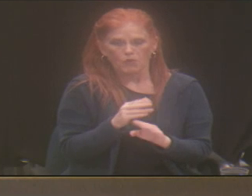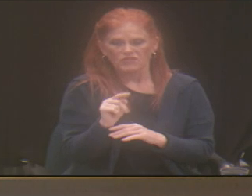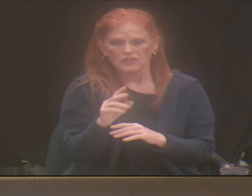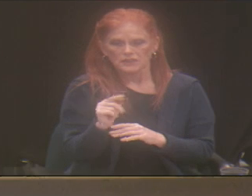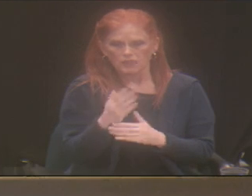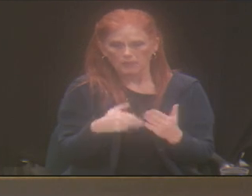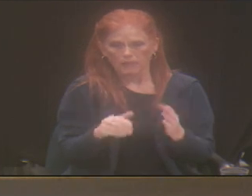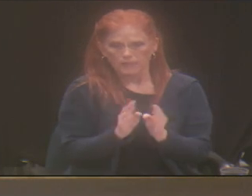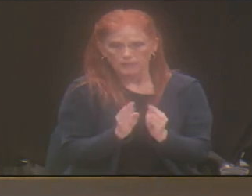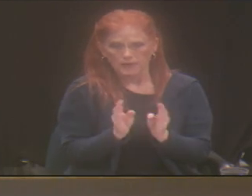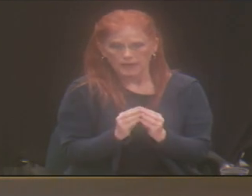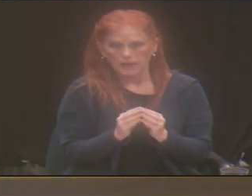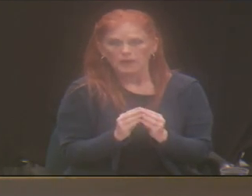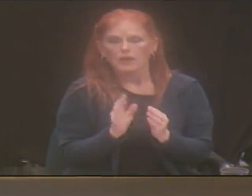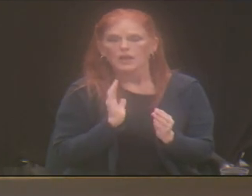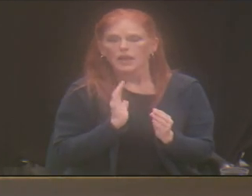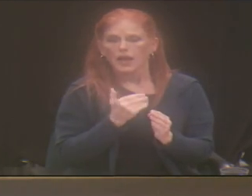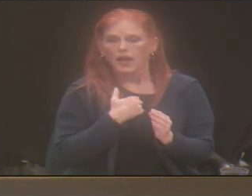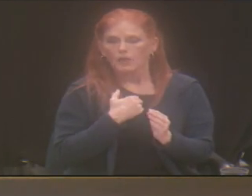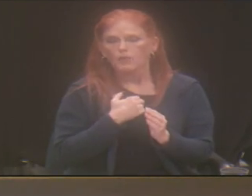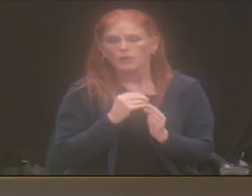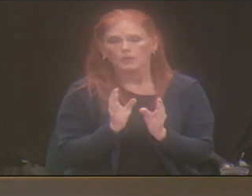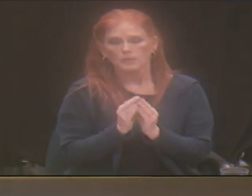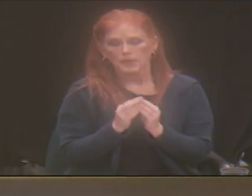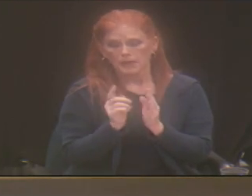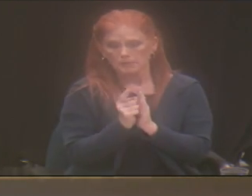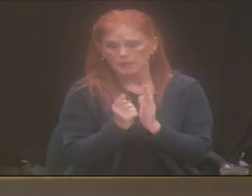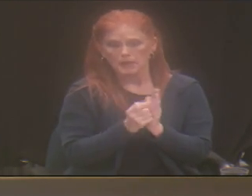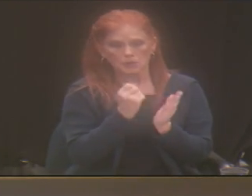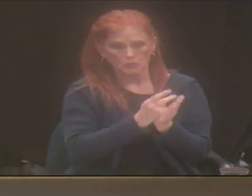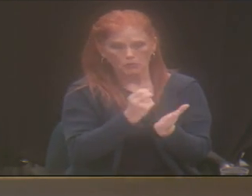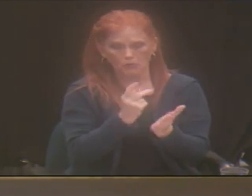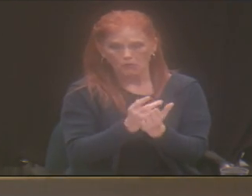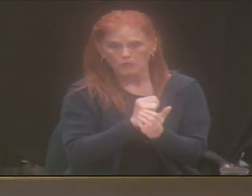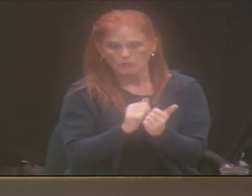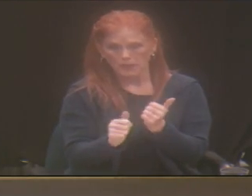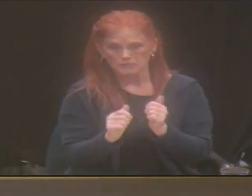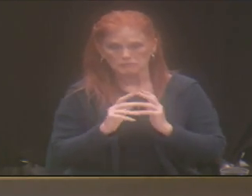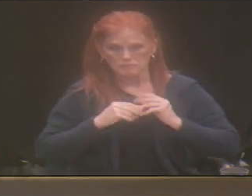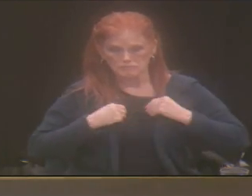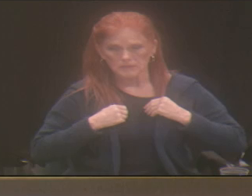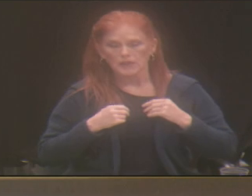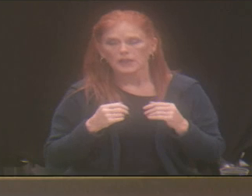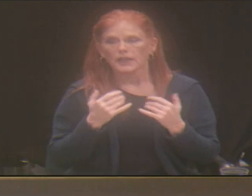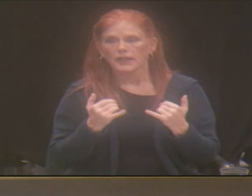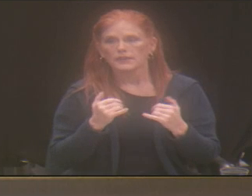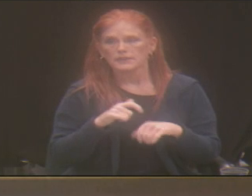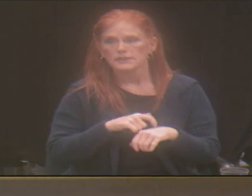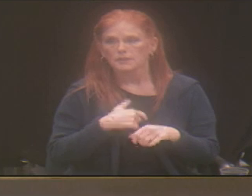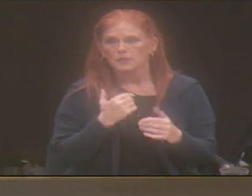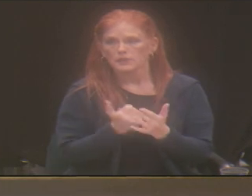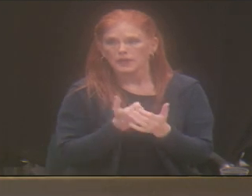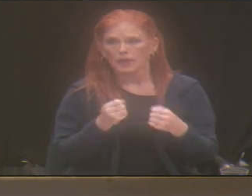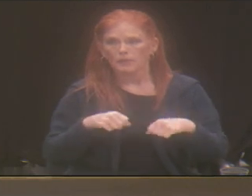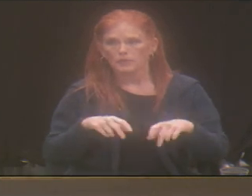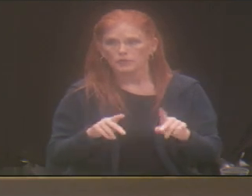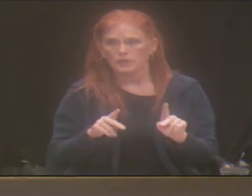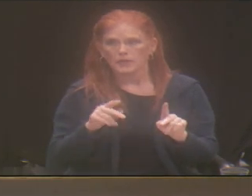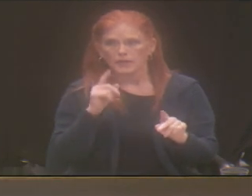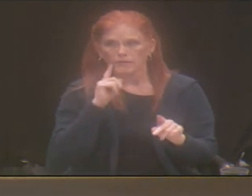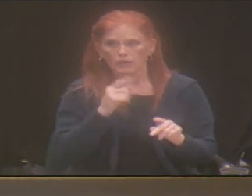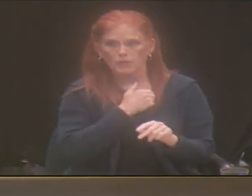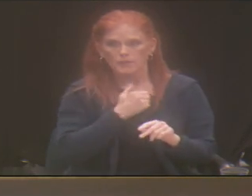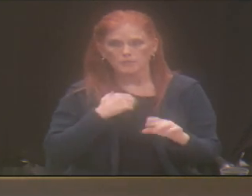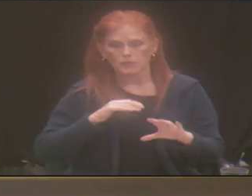and approved our minutes. At this point in time, I want to take the opportunity for our members to